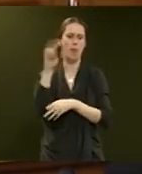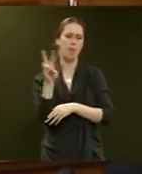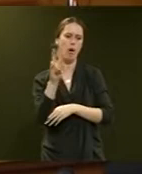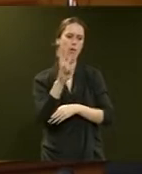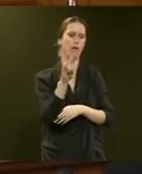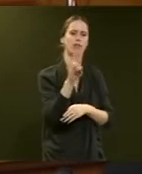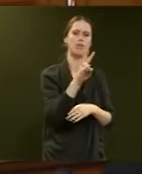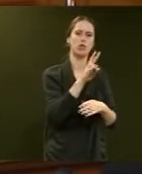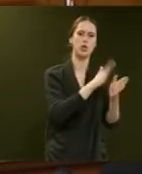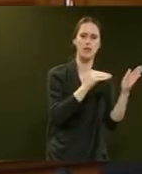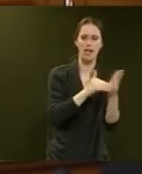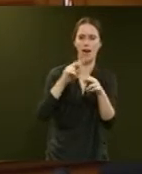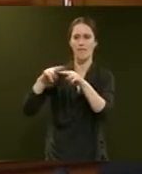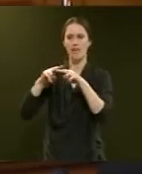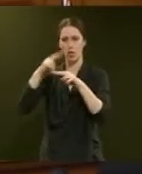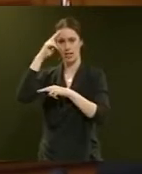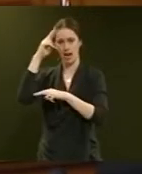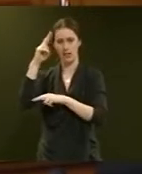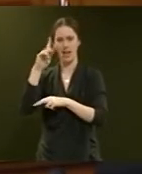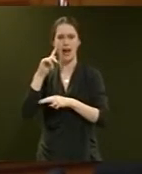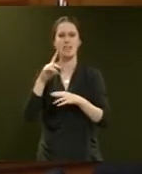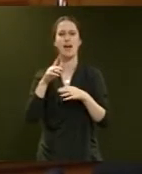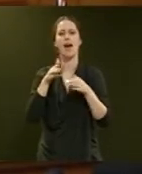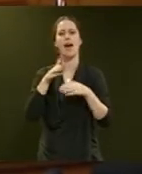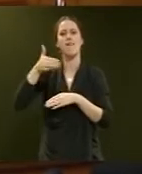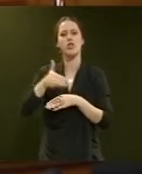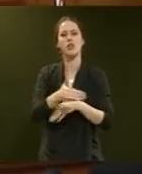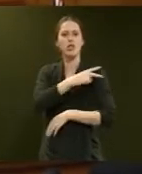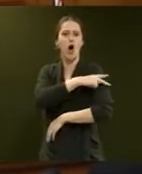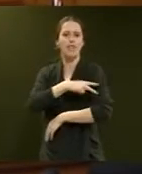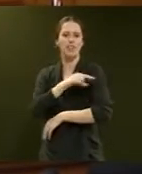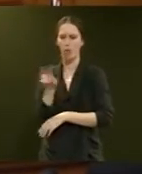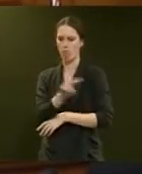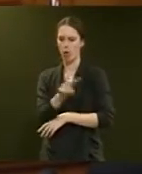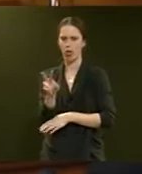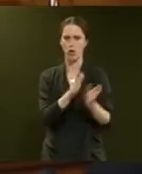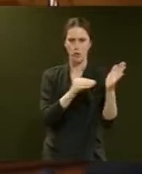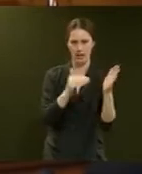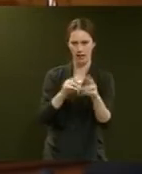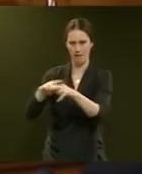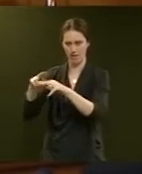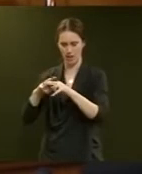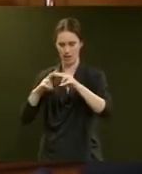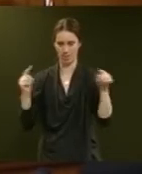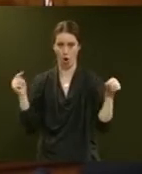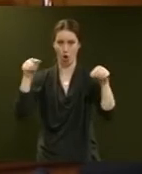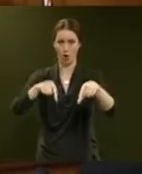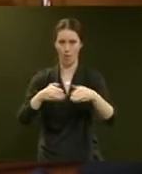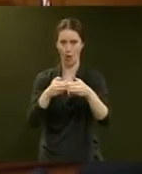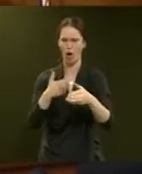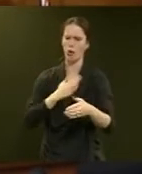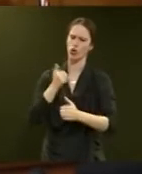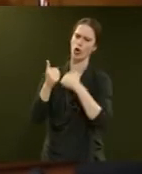Fijian navies and fisheries officers from both New Zealand and Fiji as well. I'd like to